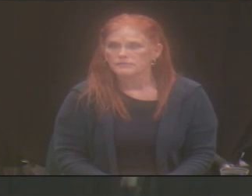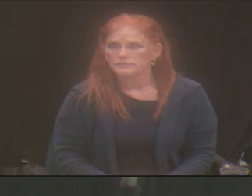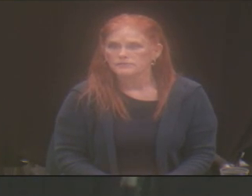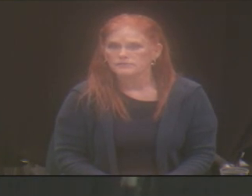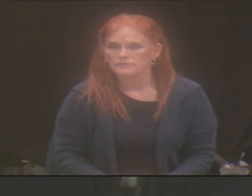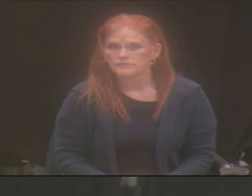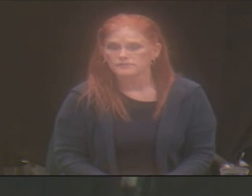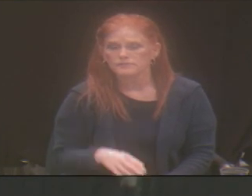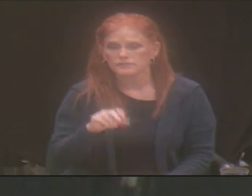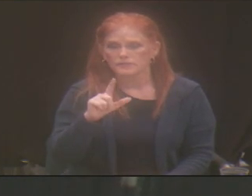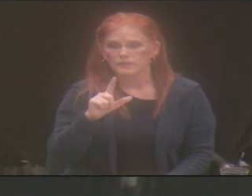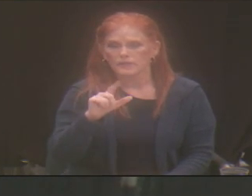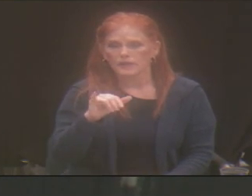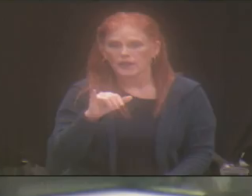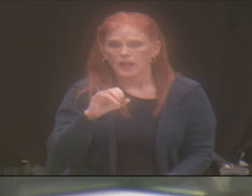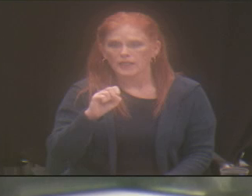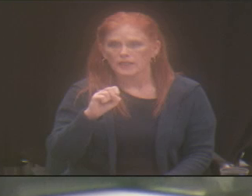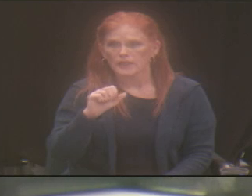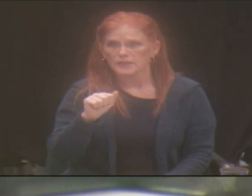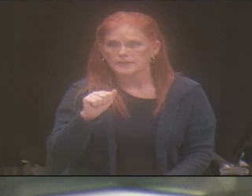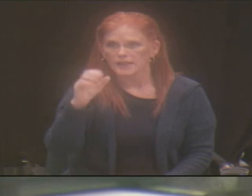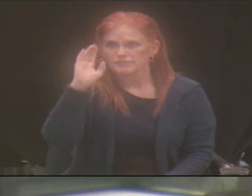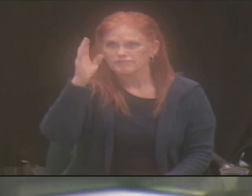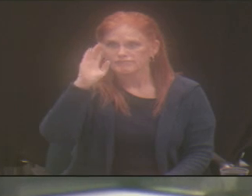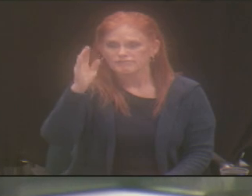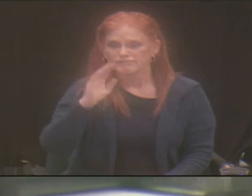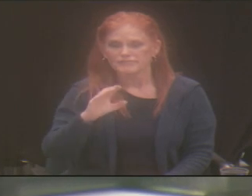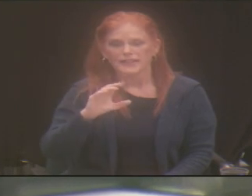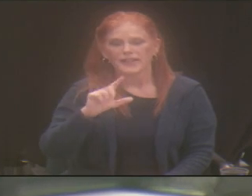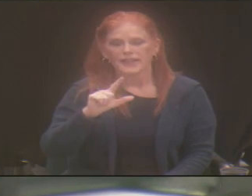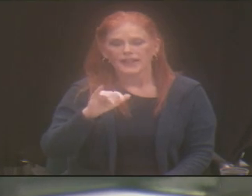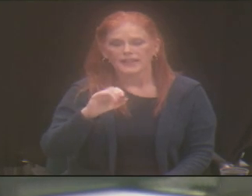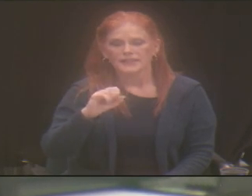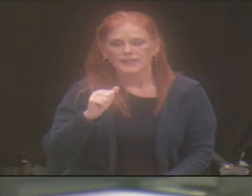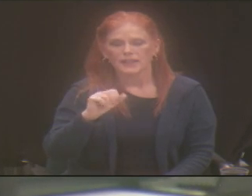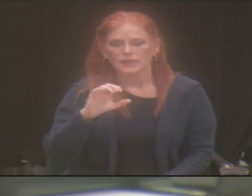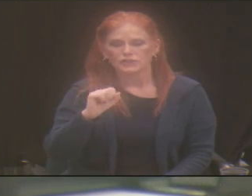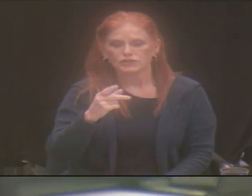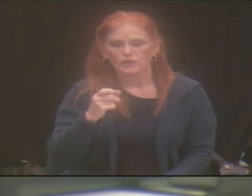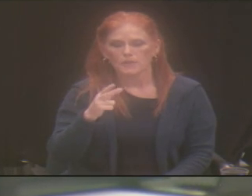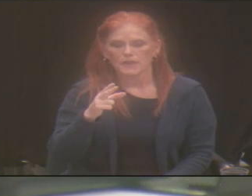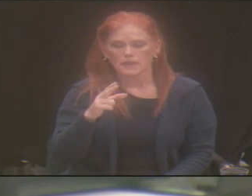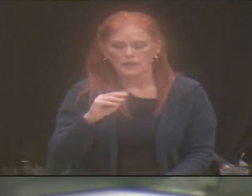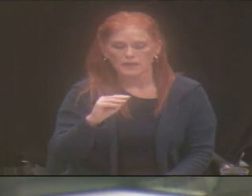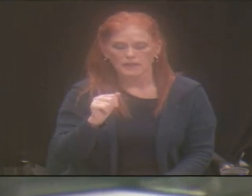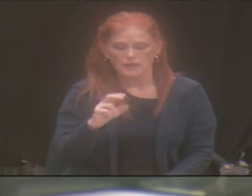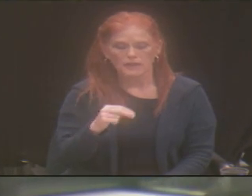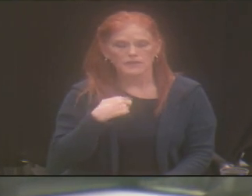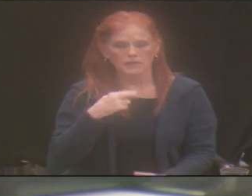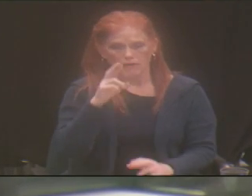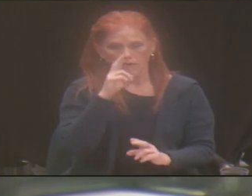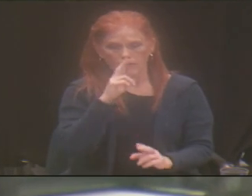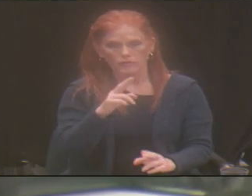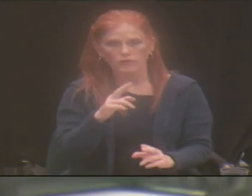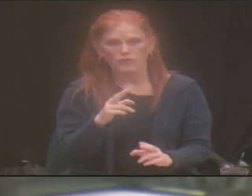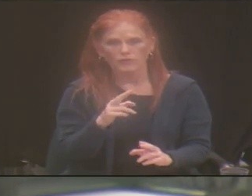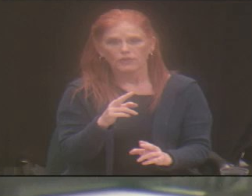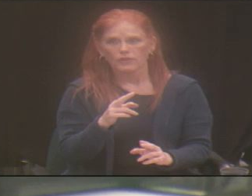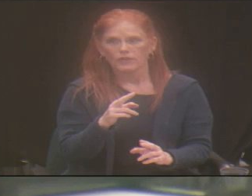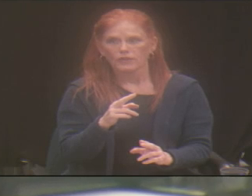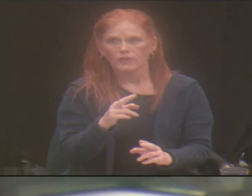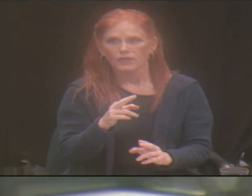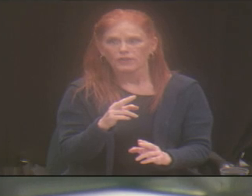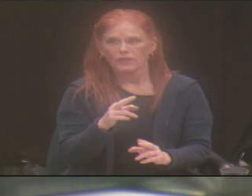And Lisa. Hi. I am Lisa Sherman. It is an honor to represent the